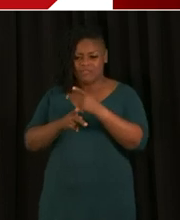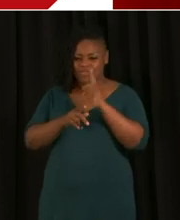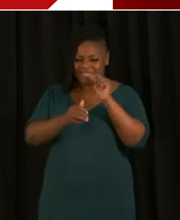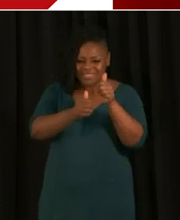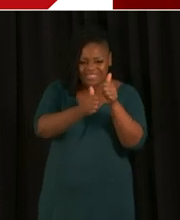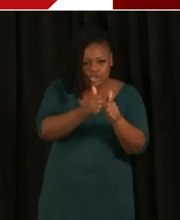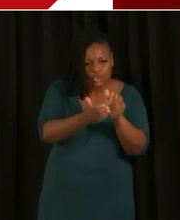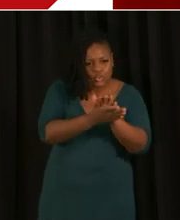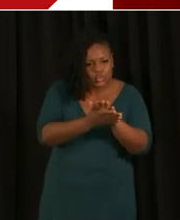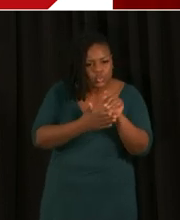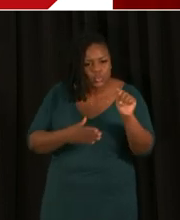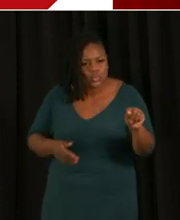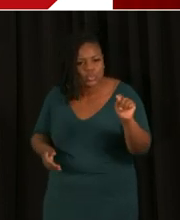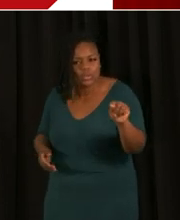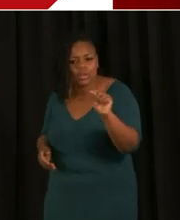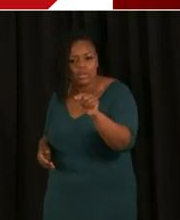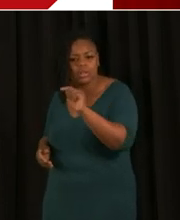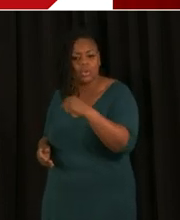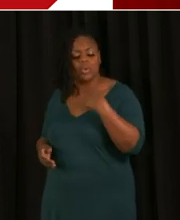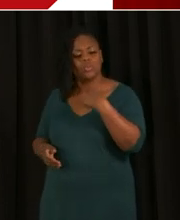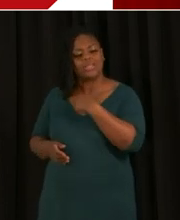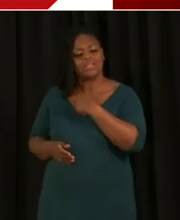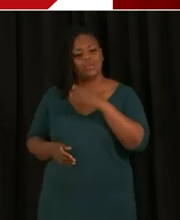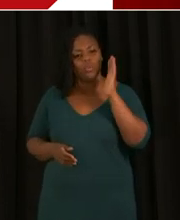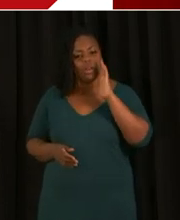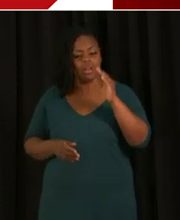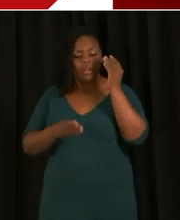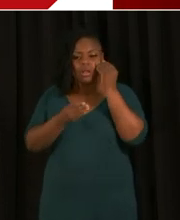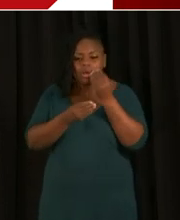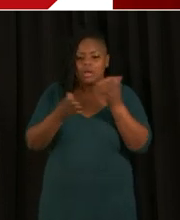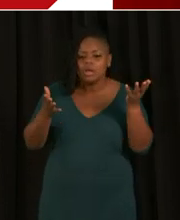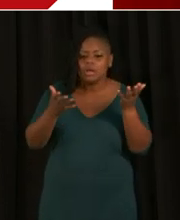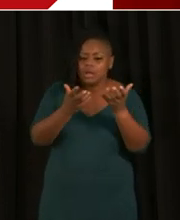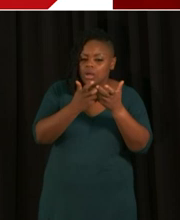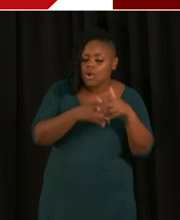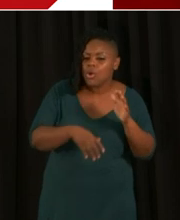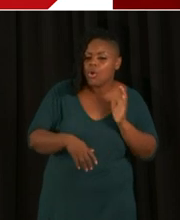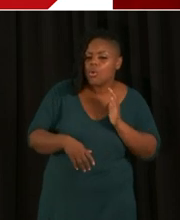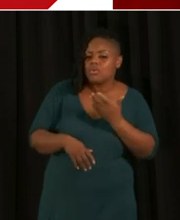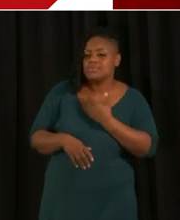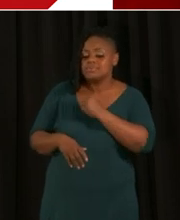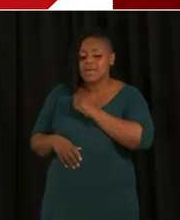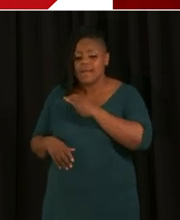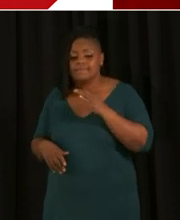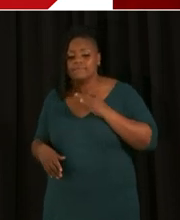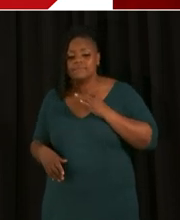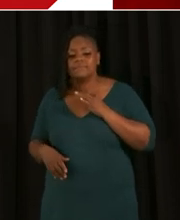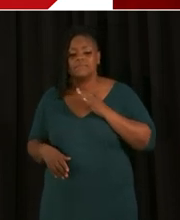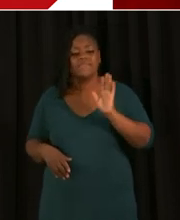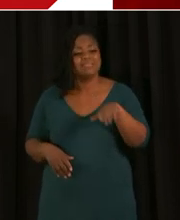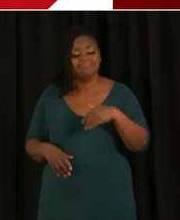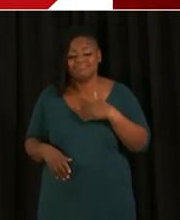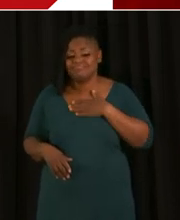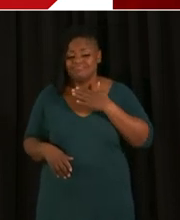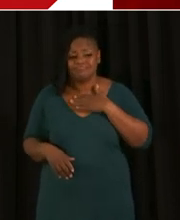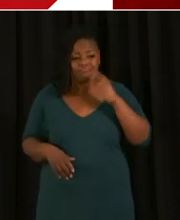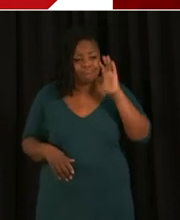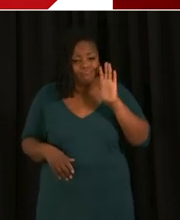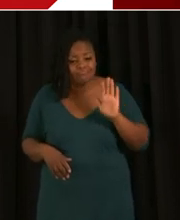that to our staffing plan. It's interesting and great to hear the interest in in-person learning.